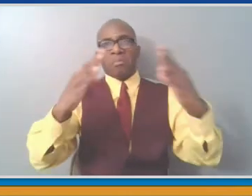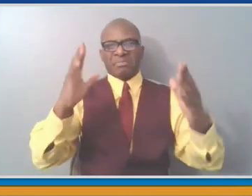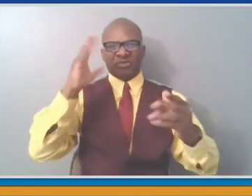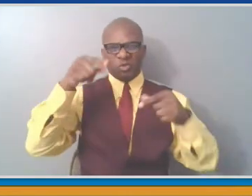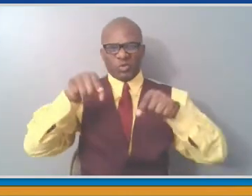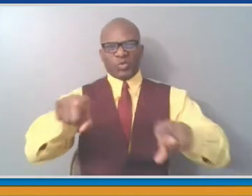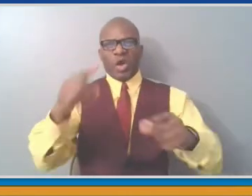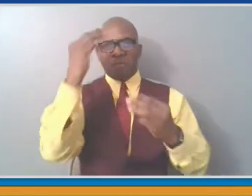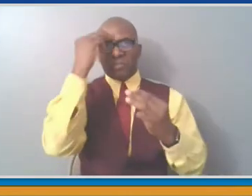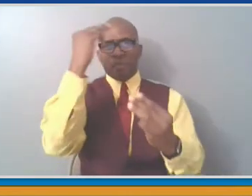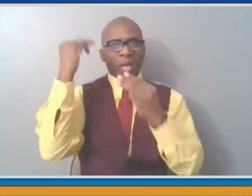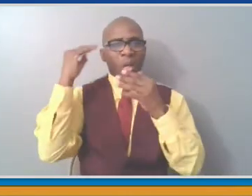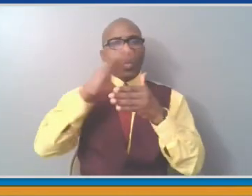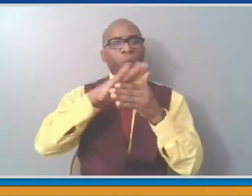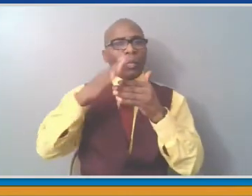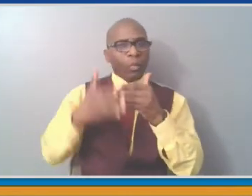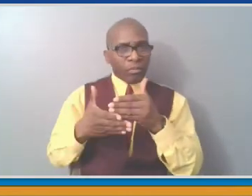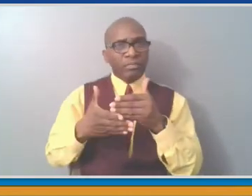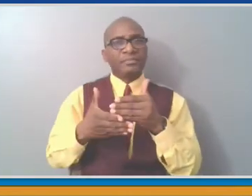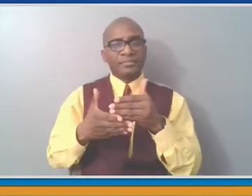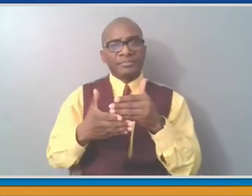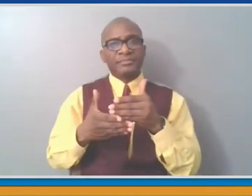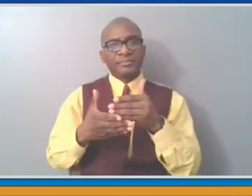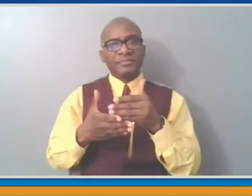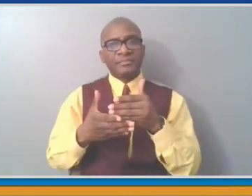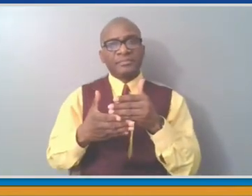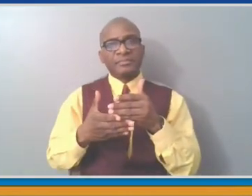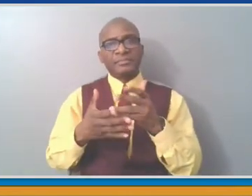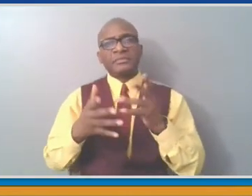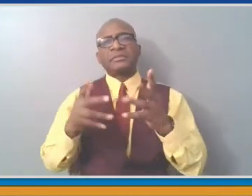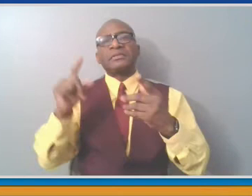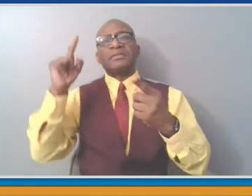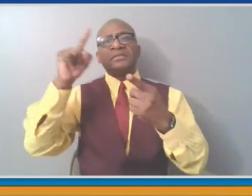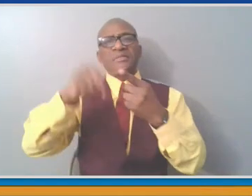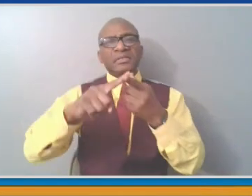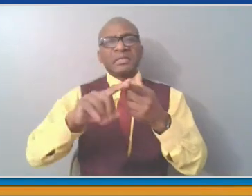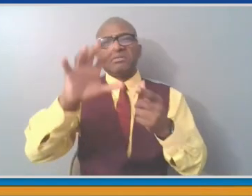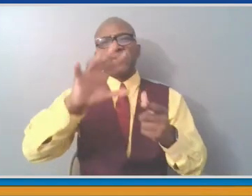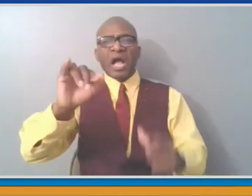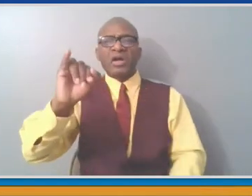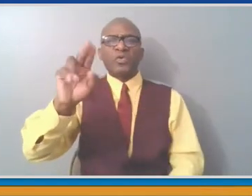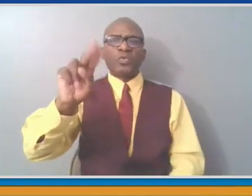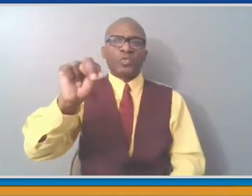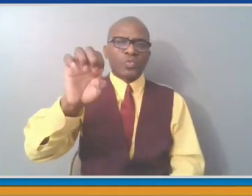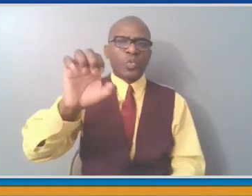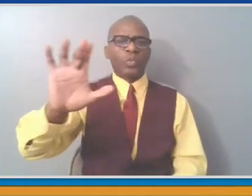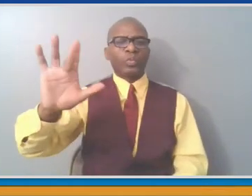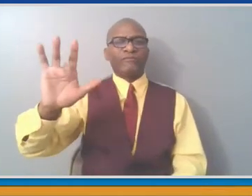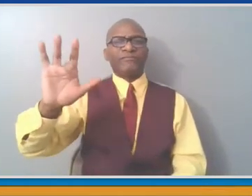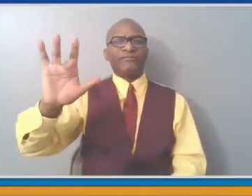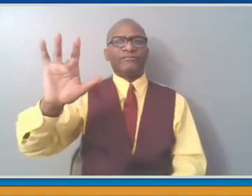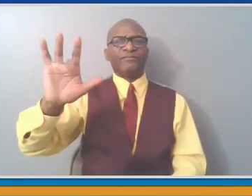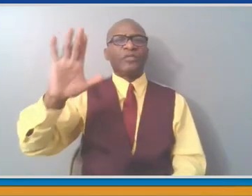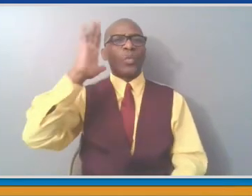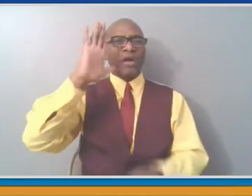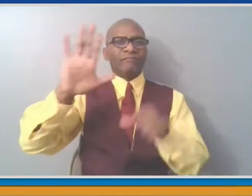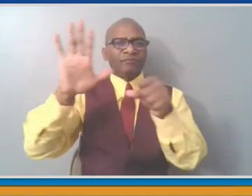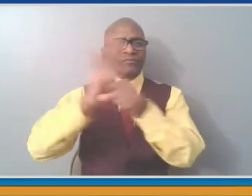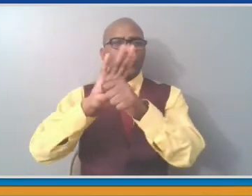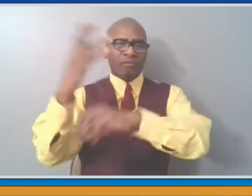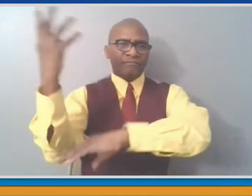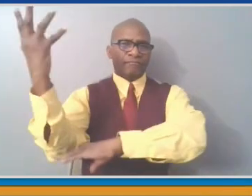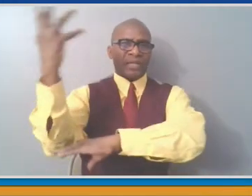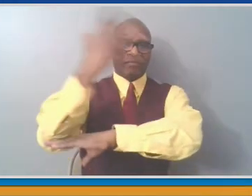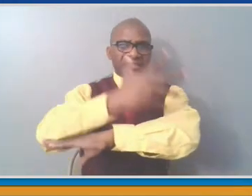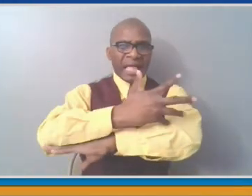open on a wider basis after June 25th. But we will open on Memorial Day weekend, Playland Beach and Croton Point Park Beach. We'll let you know